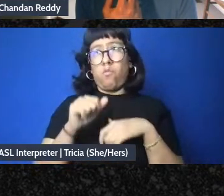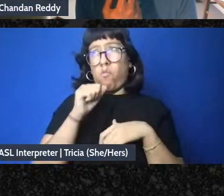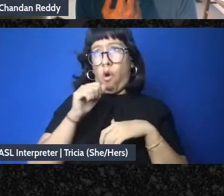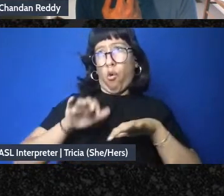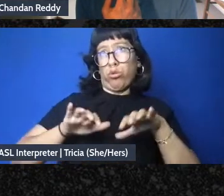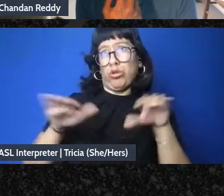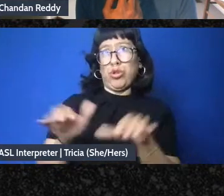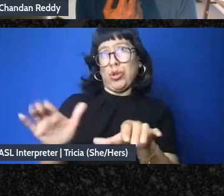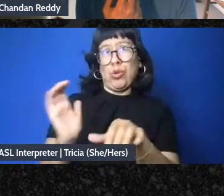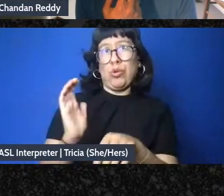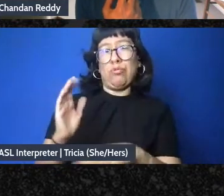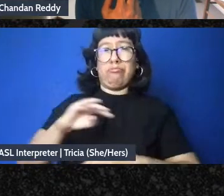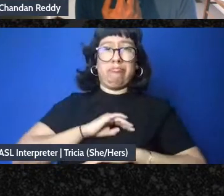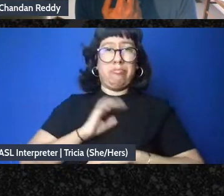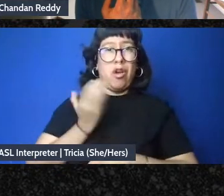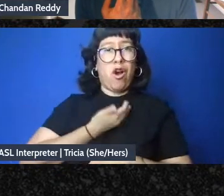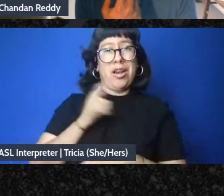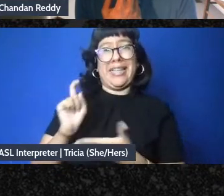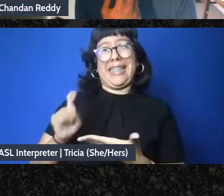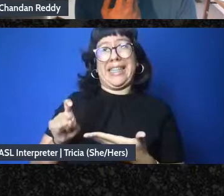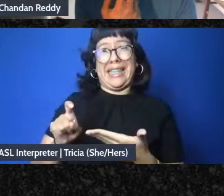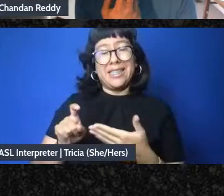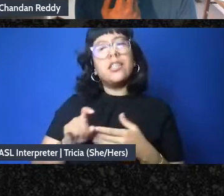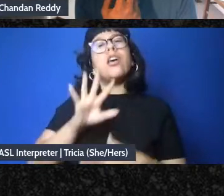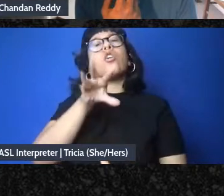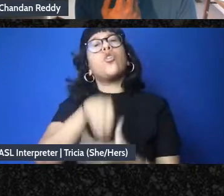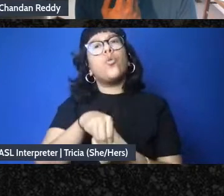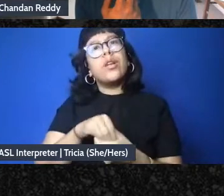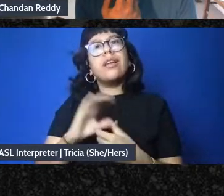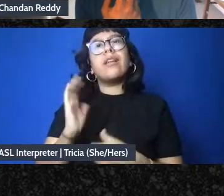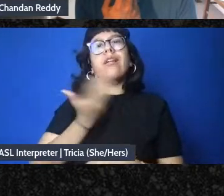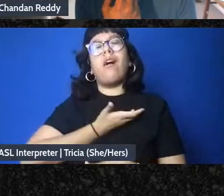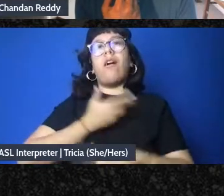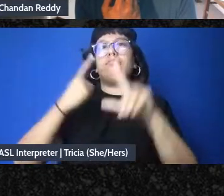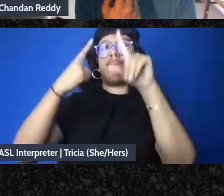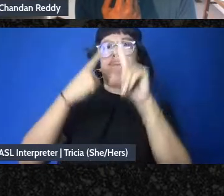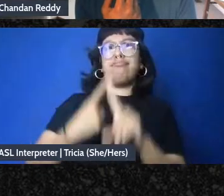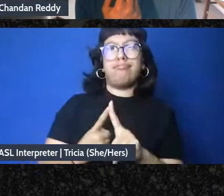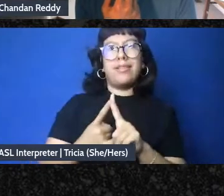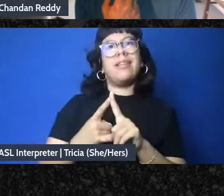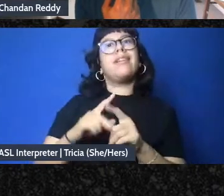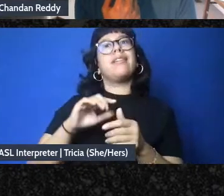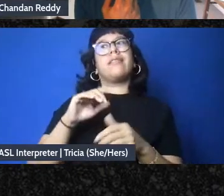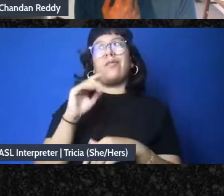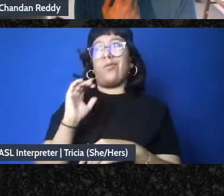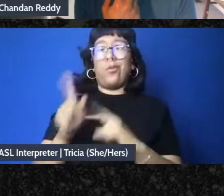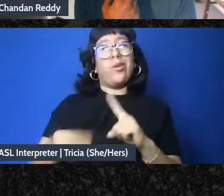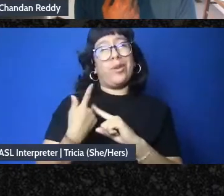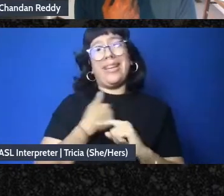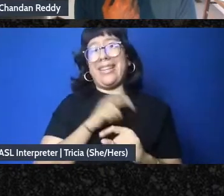things that we need including get our emissions down at anything like the speed that they need to go down